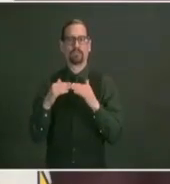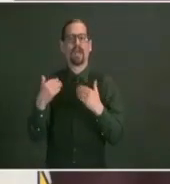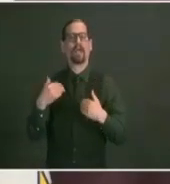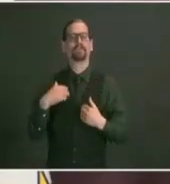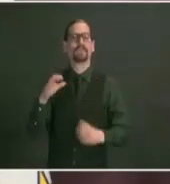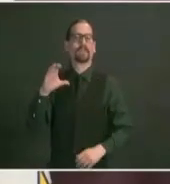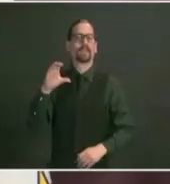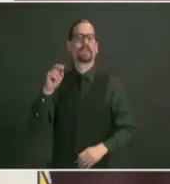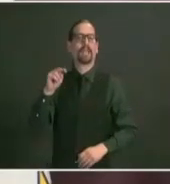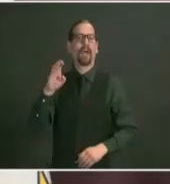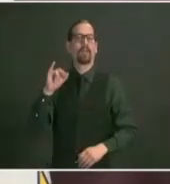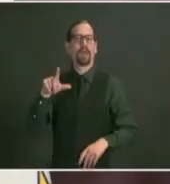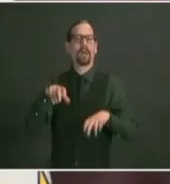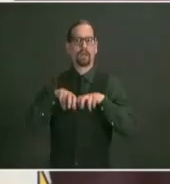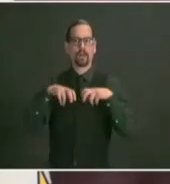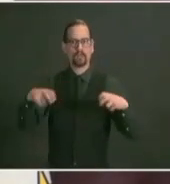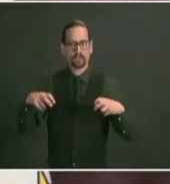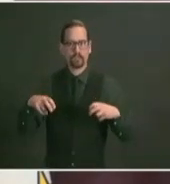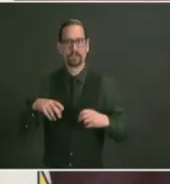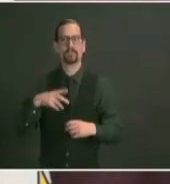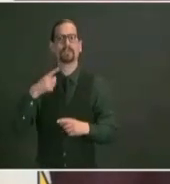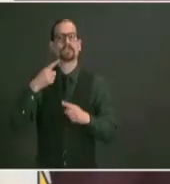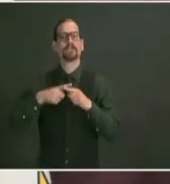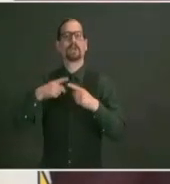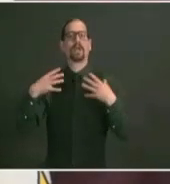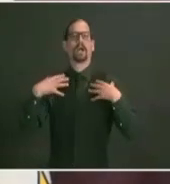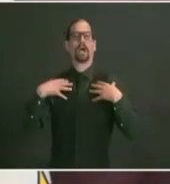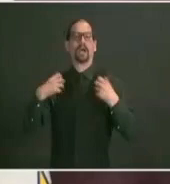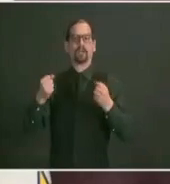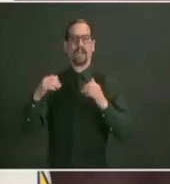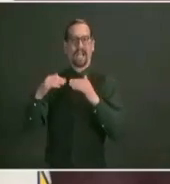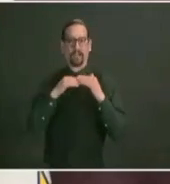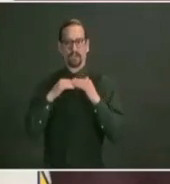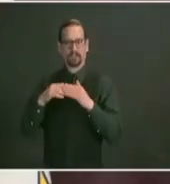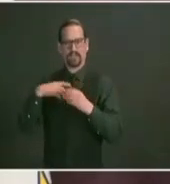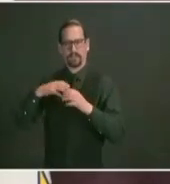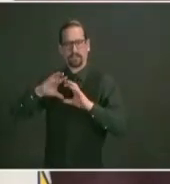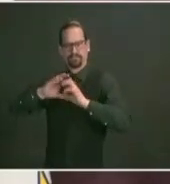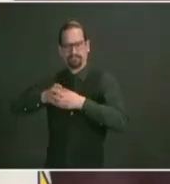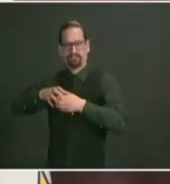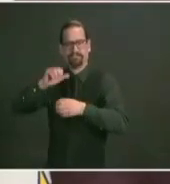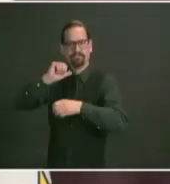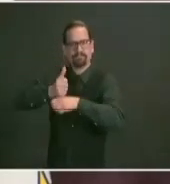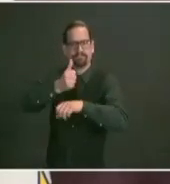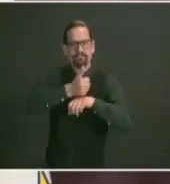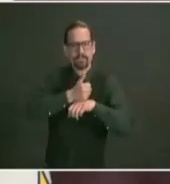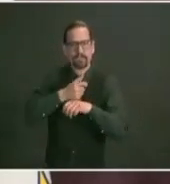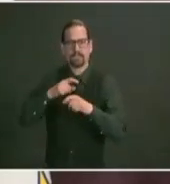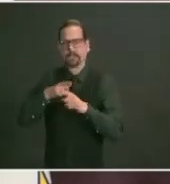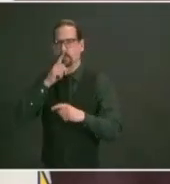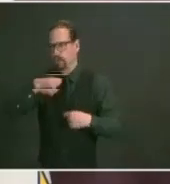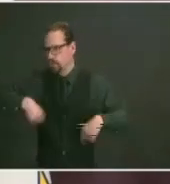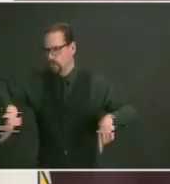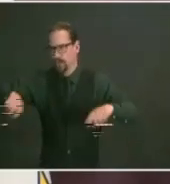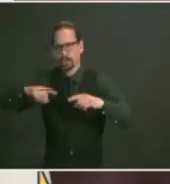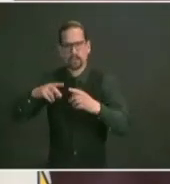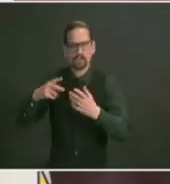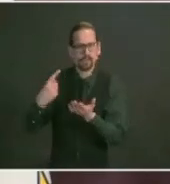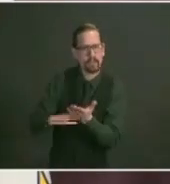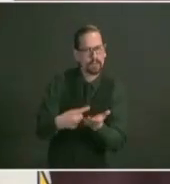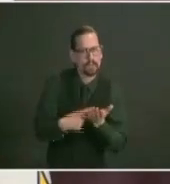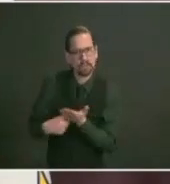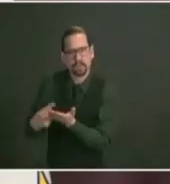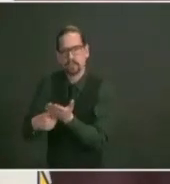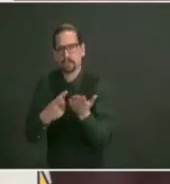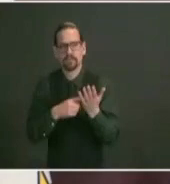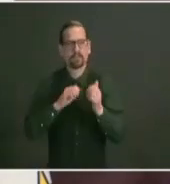forward on the strategies to narrow the gaps we have and are seeing in our covid 19 vaccination rates